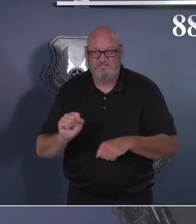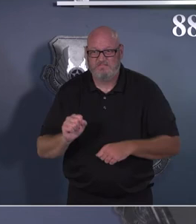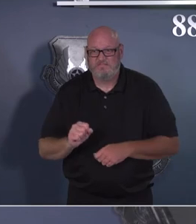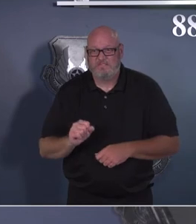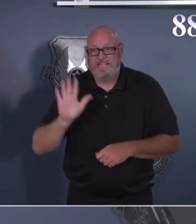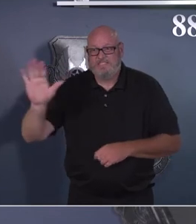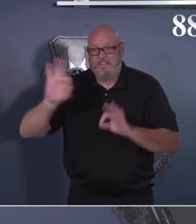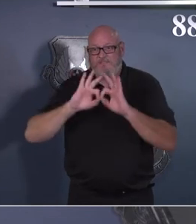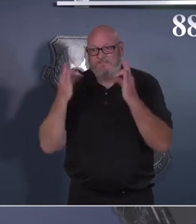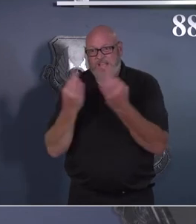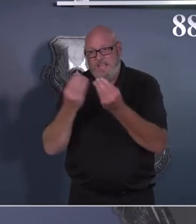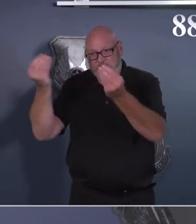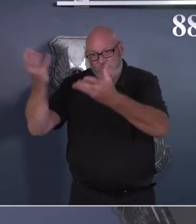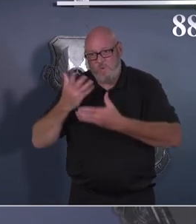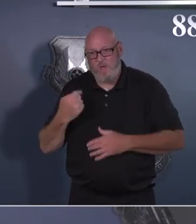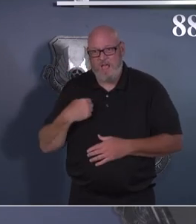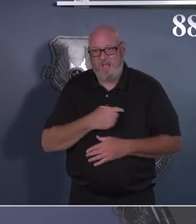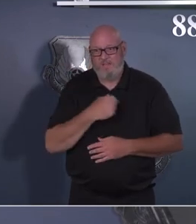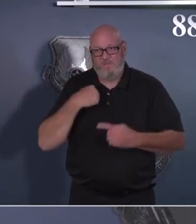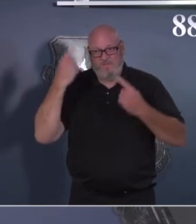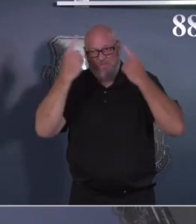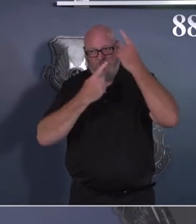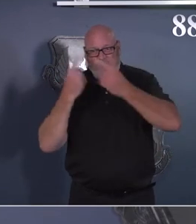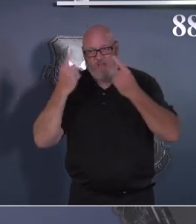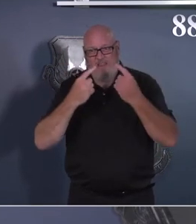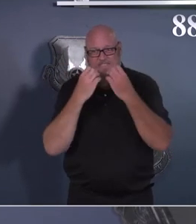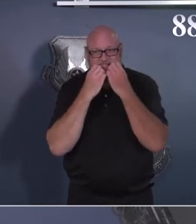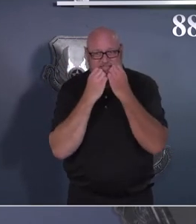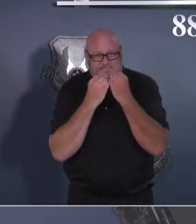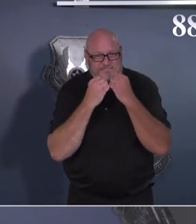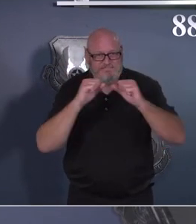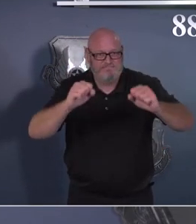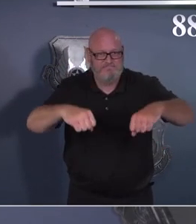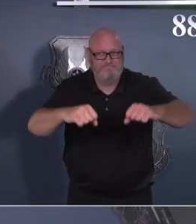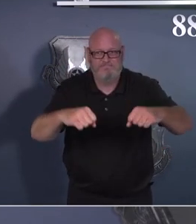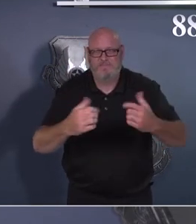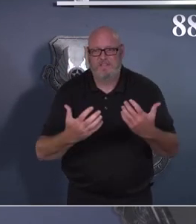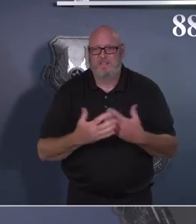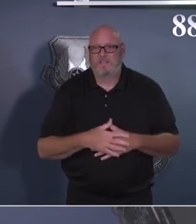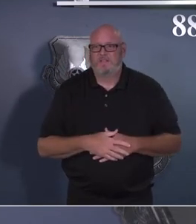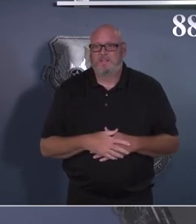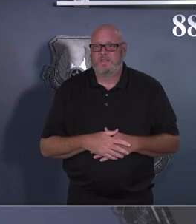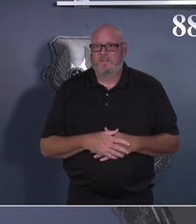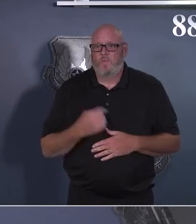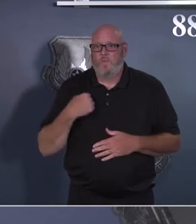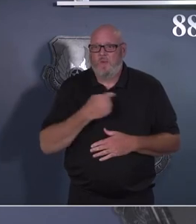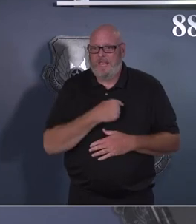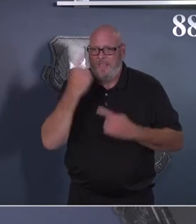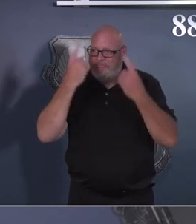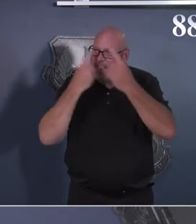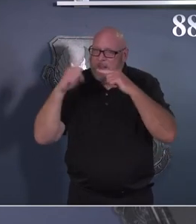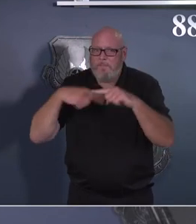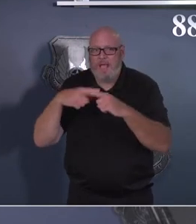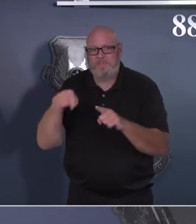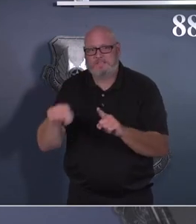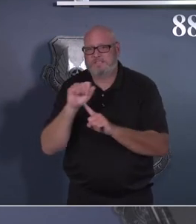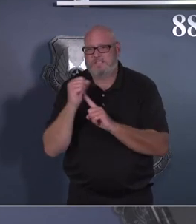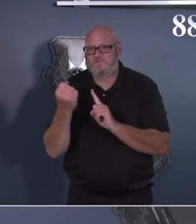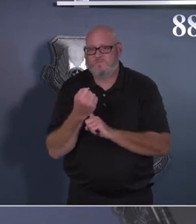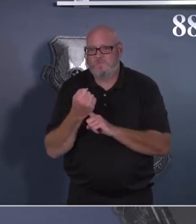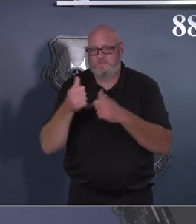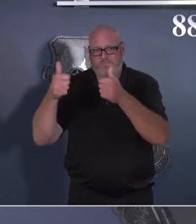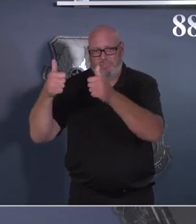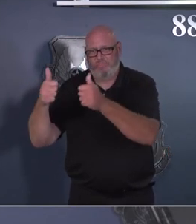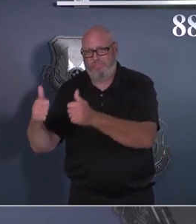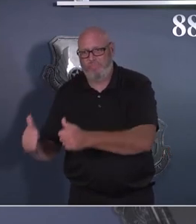But when you look at the progression of things and think about the seriousness of this, we have one of our own teammates that is hospitalized on